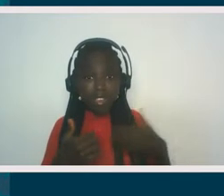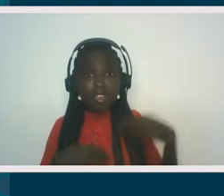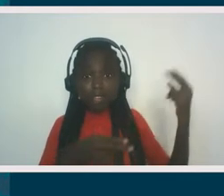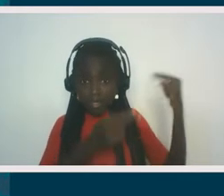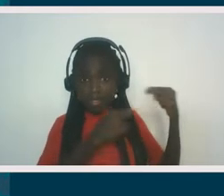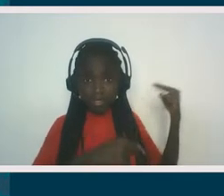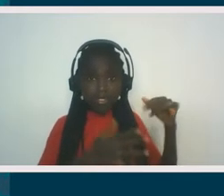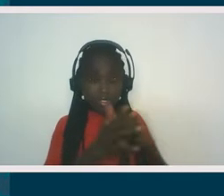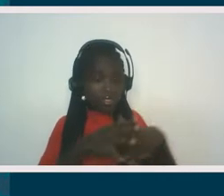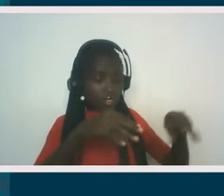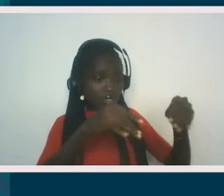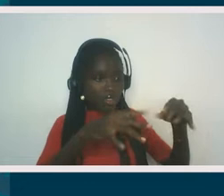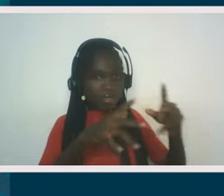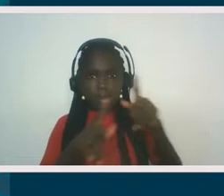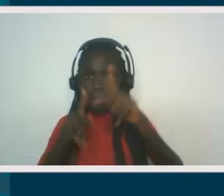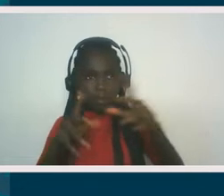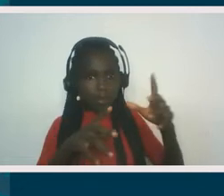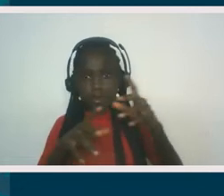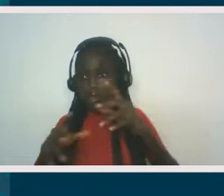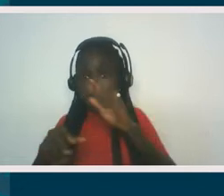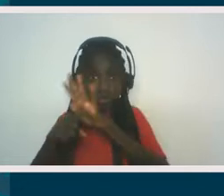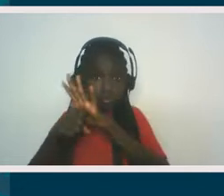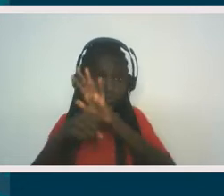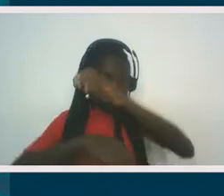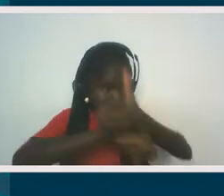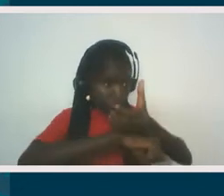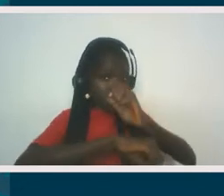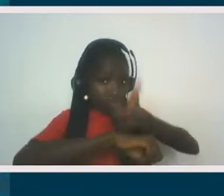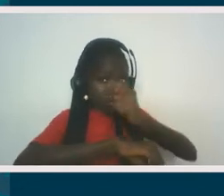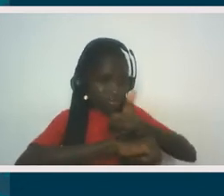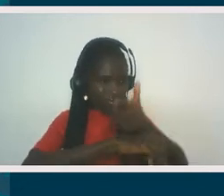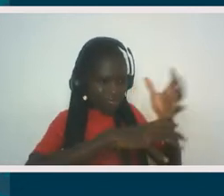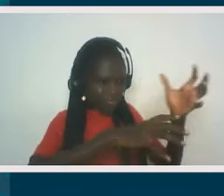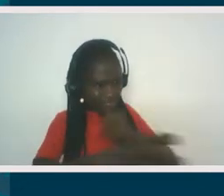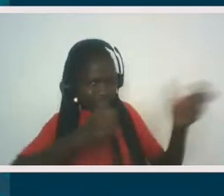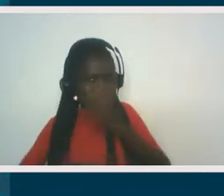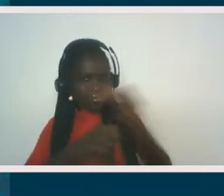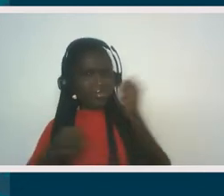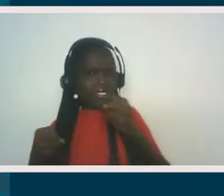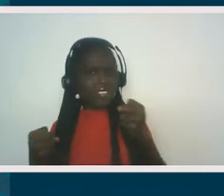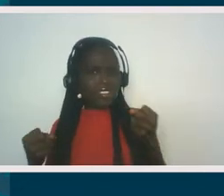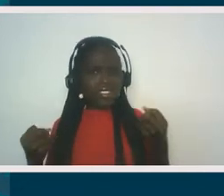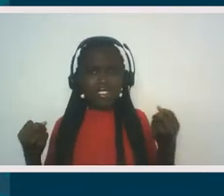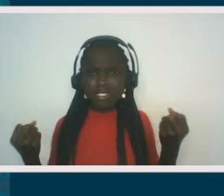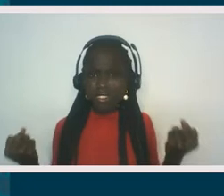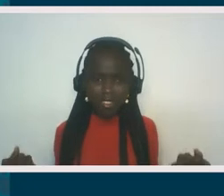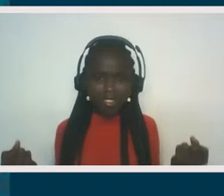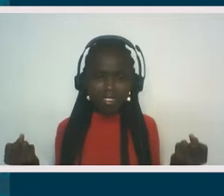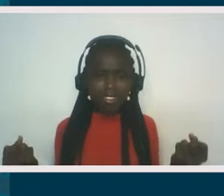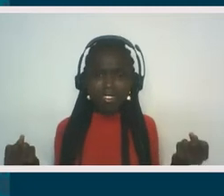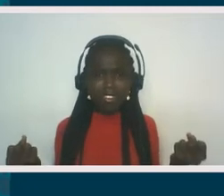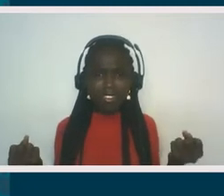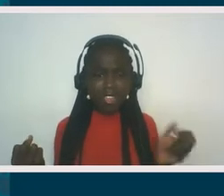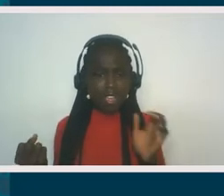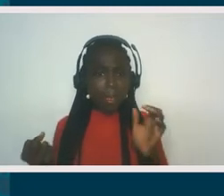indigenous people. And you had, um, the simple, um, you know, taking of plots